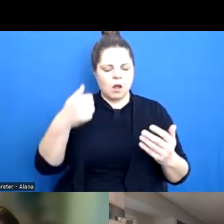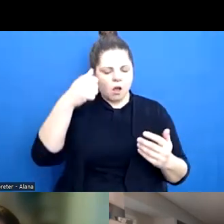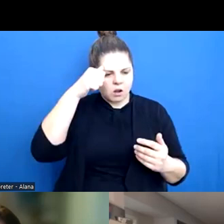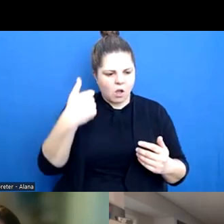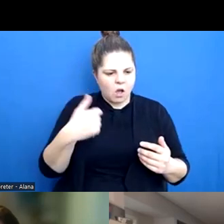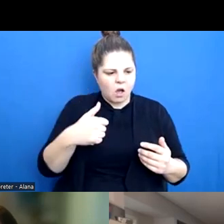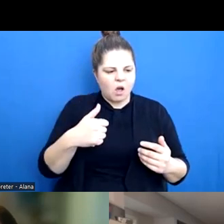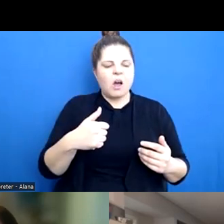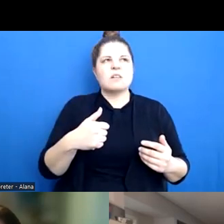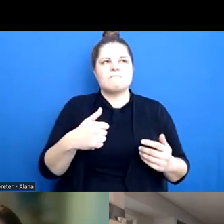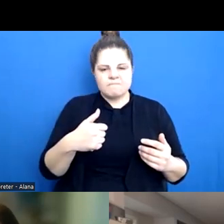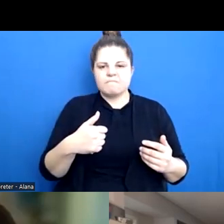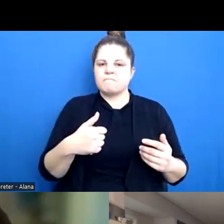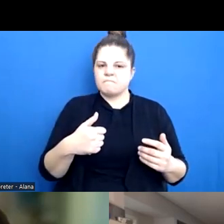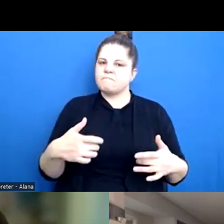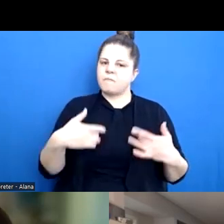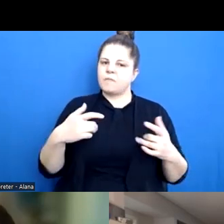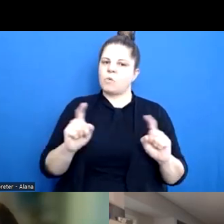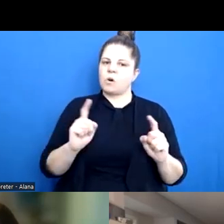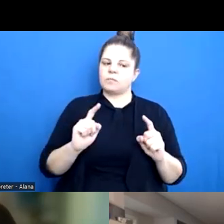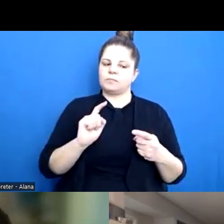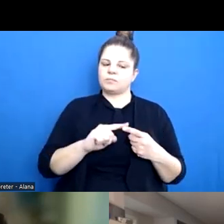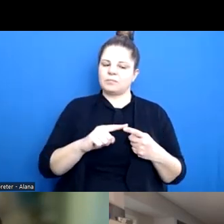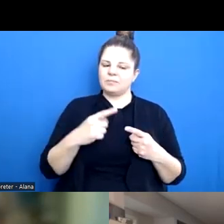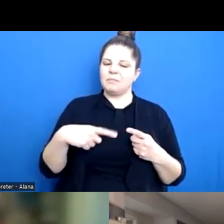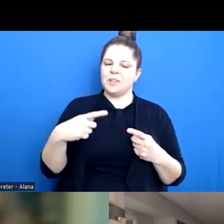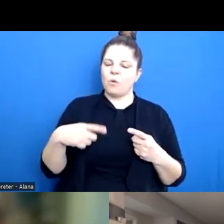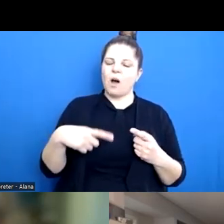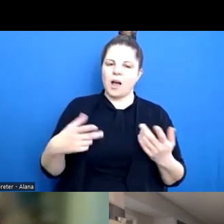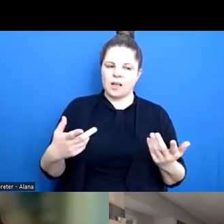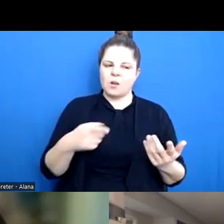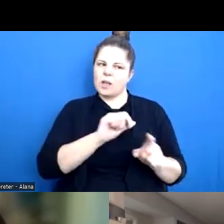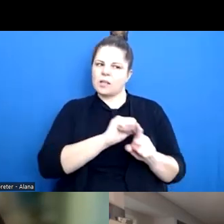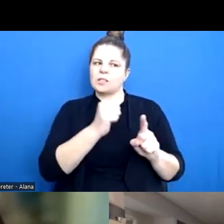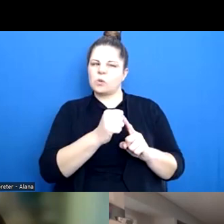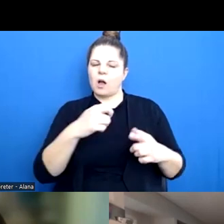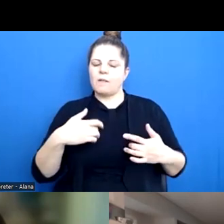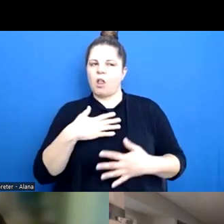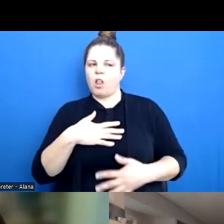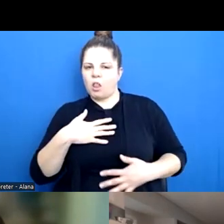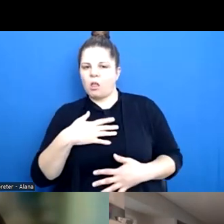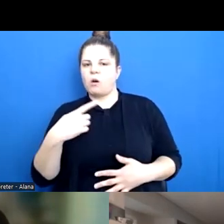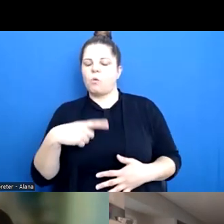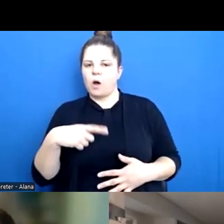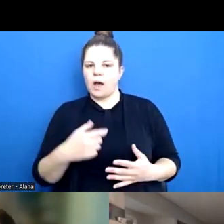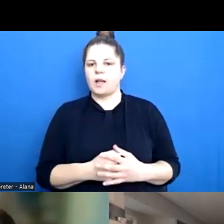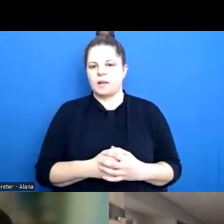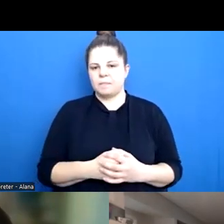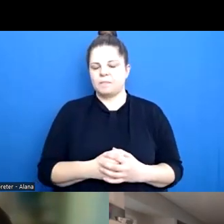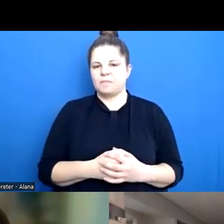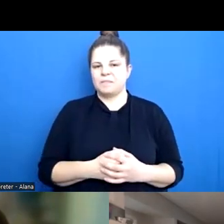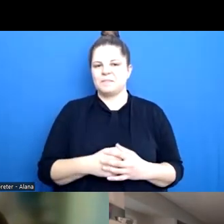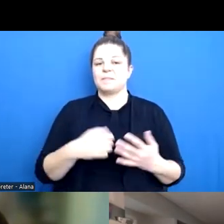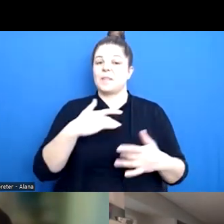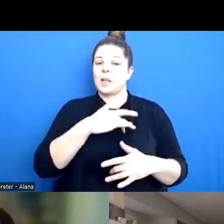to understand when they arise and in what kinds of situations they arise. And then we can start to link those